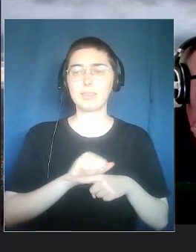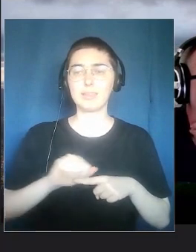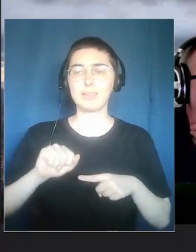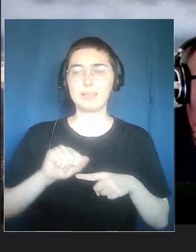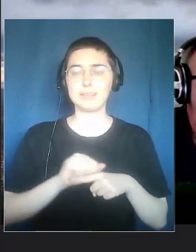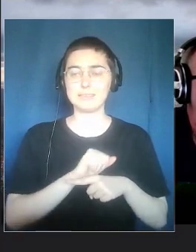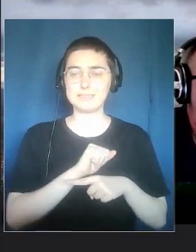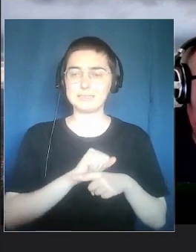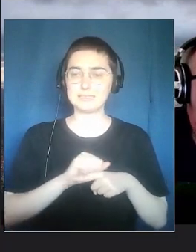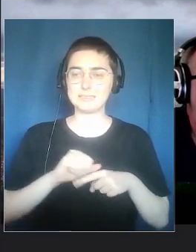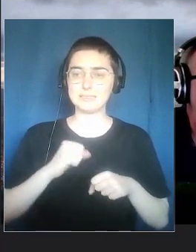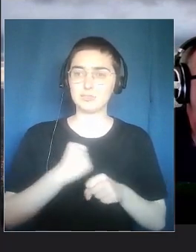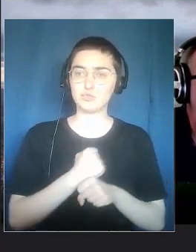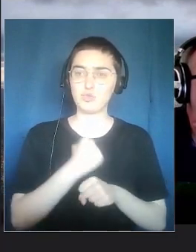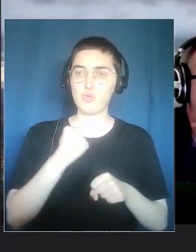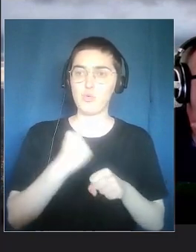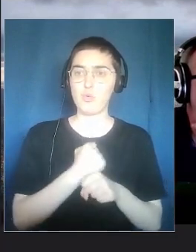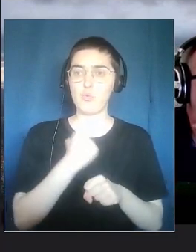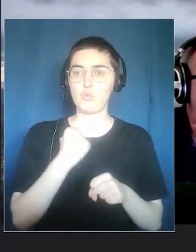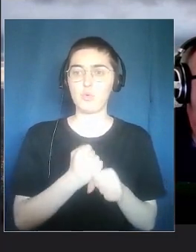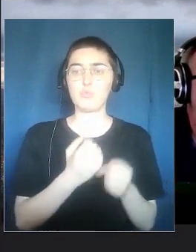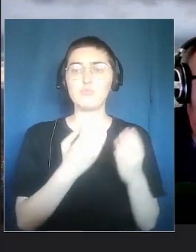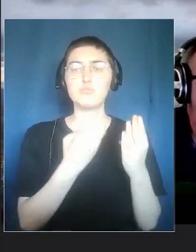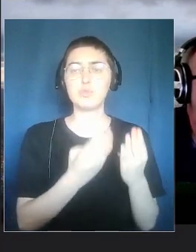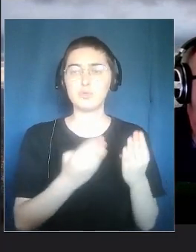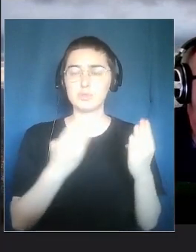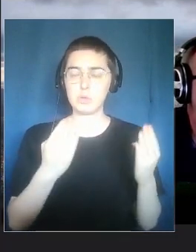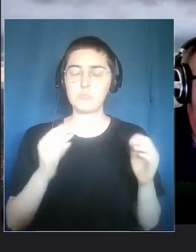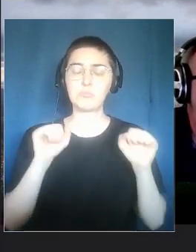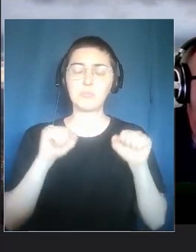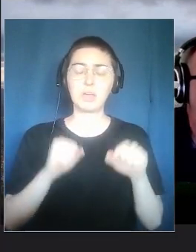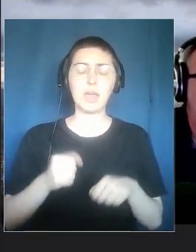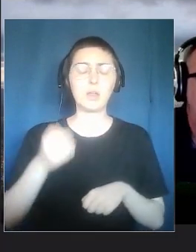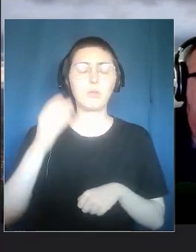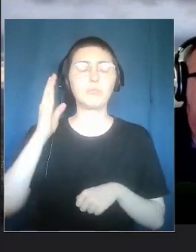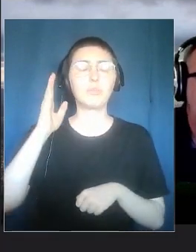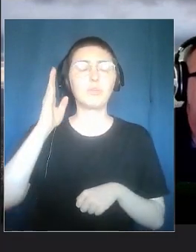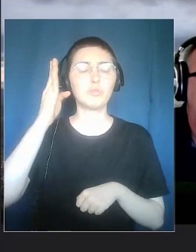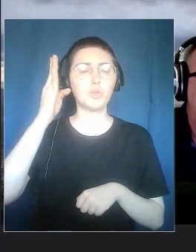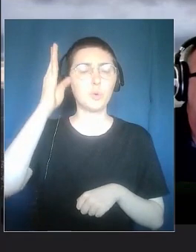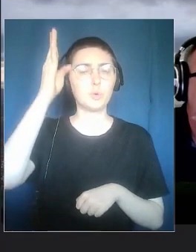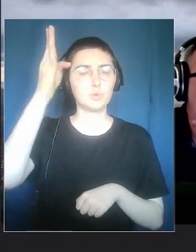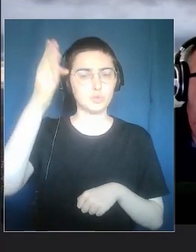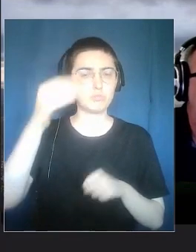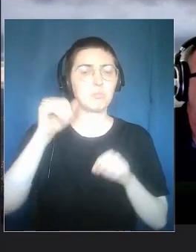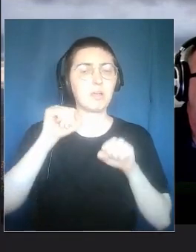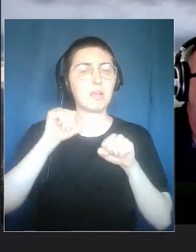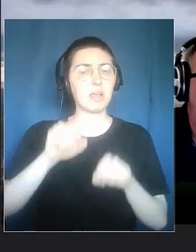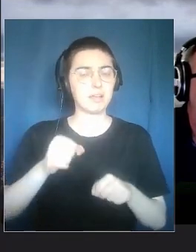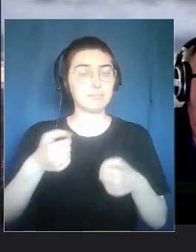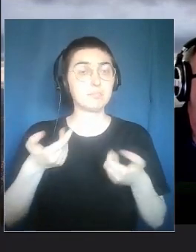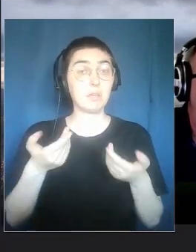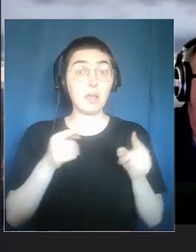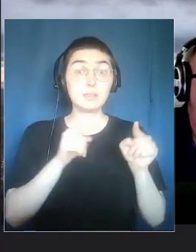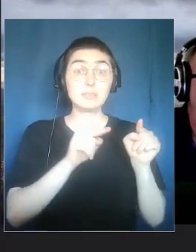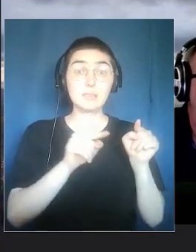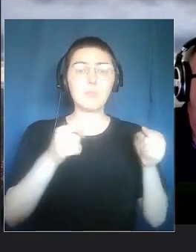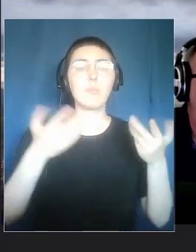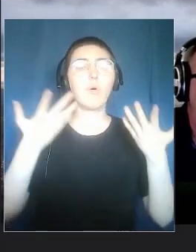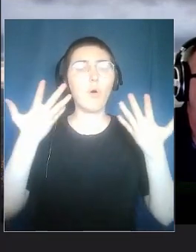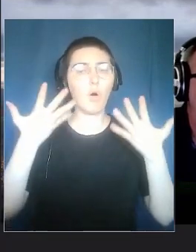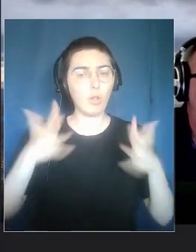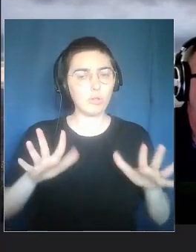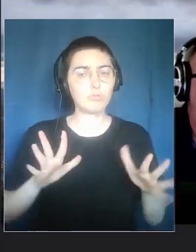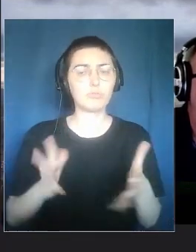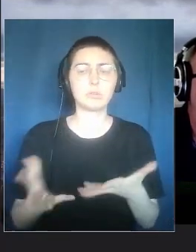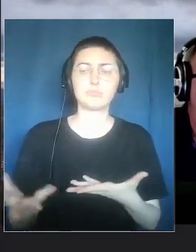consider something that can be applied by museums in the future that I'm already doing. Again, a few museums already